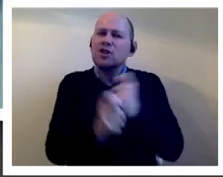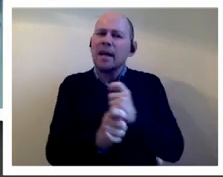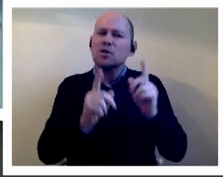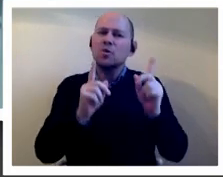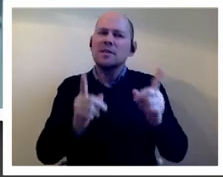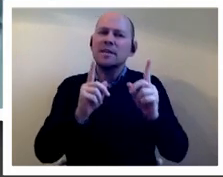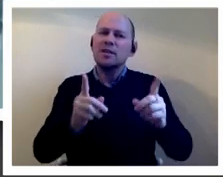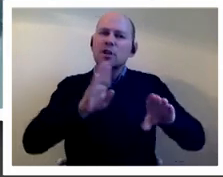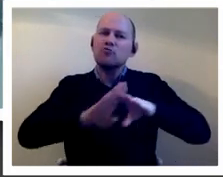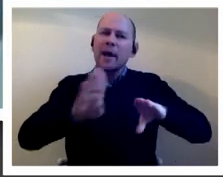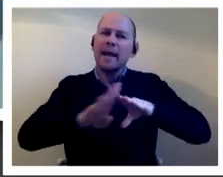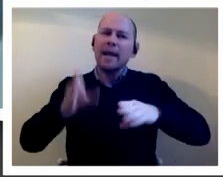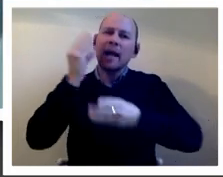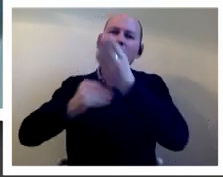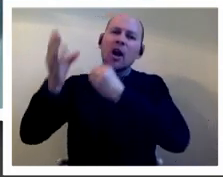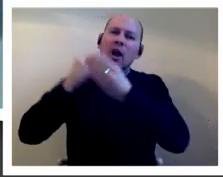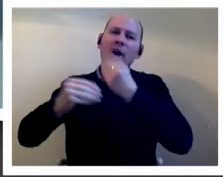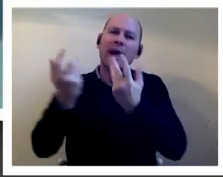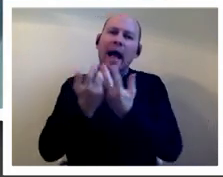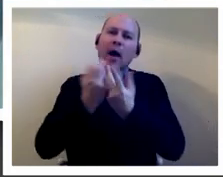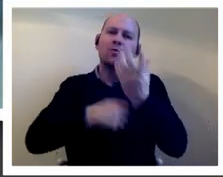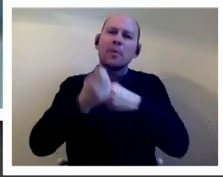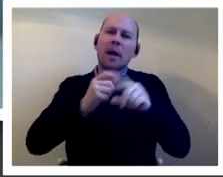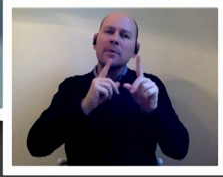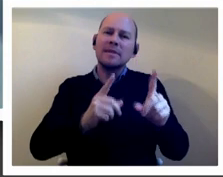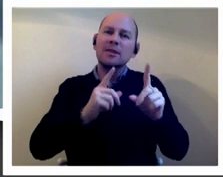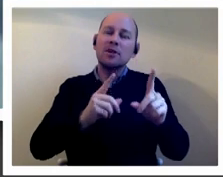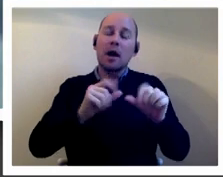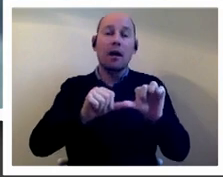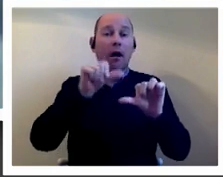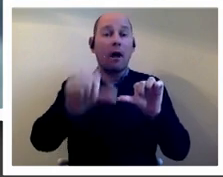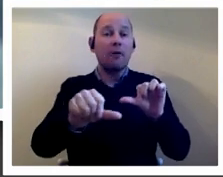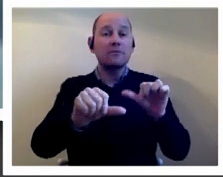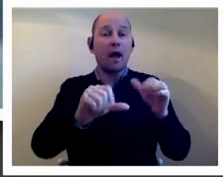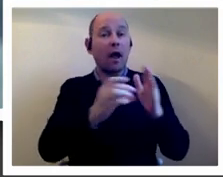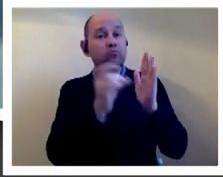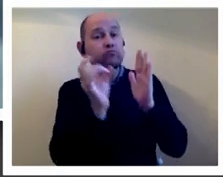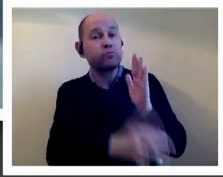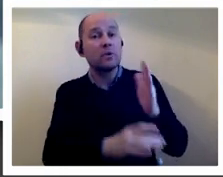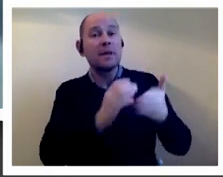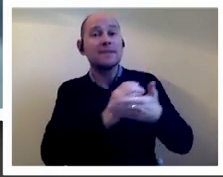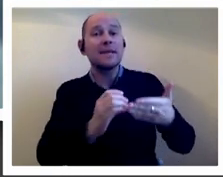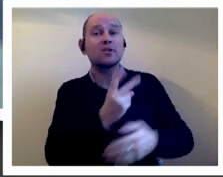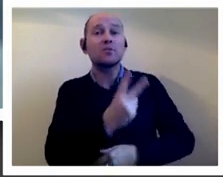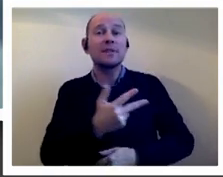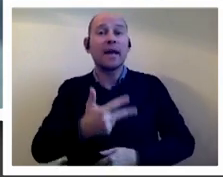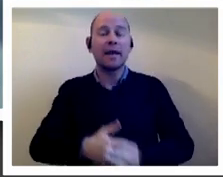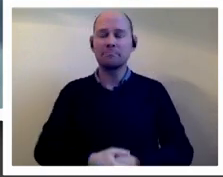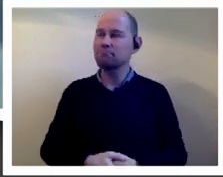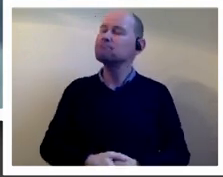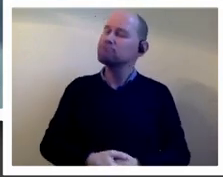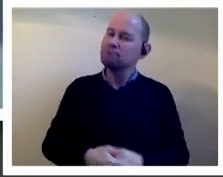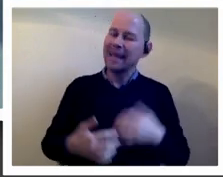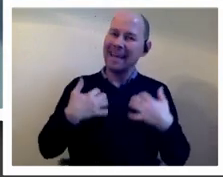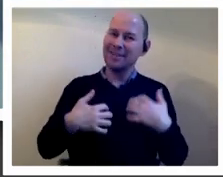28 oh that's a really good question it's not it's not one that that i was able to to kind of include or look at to be honest in the book